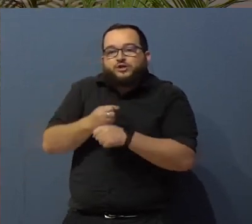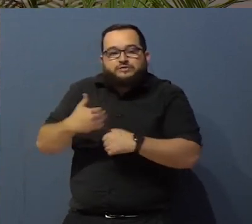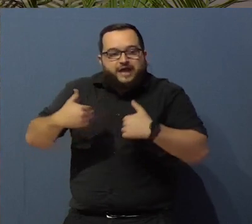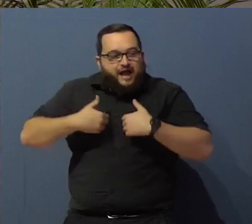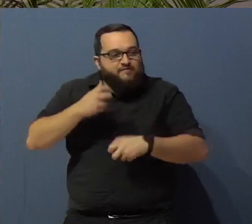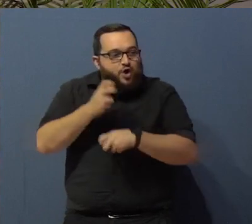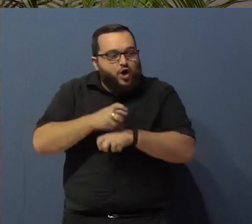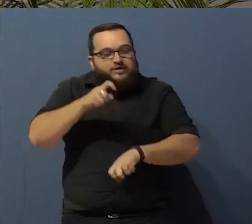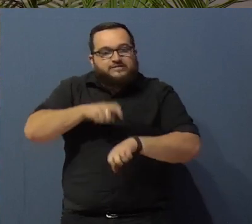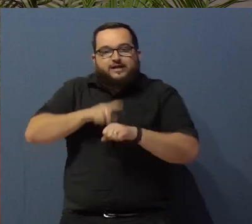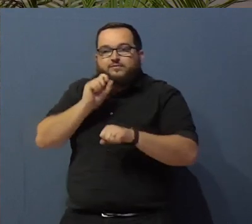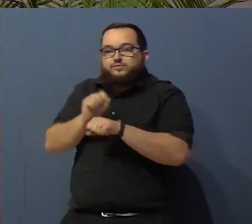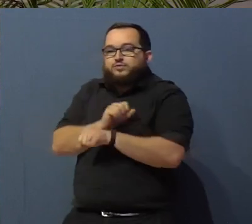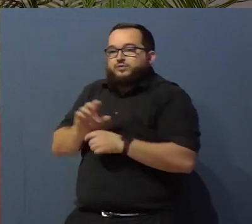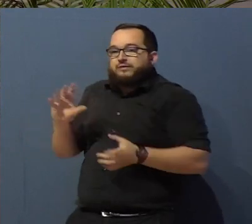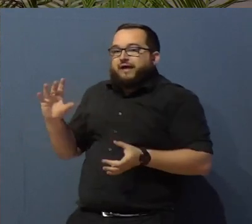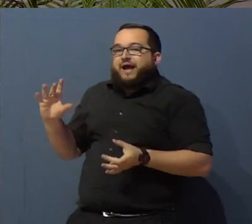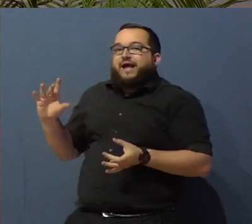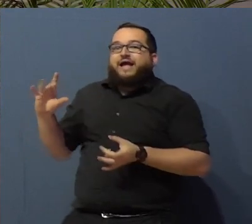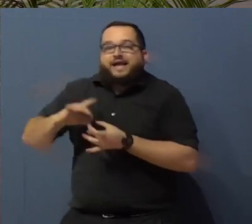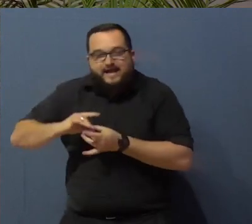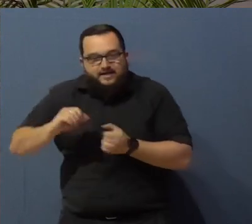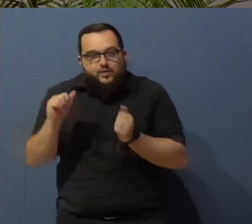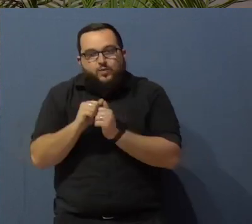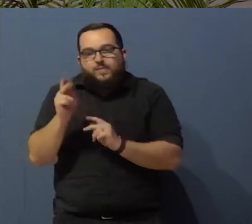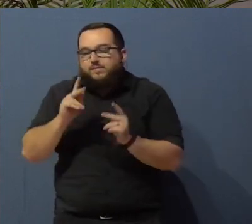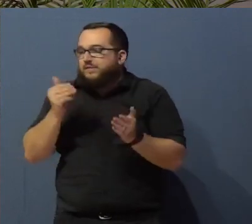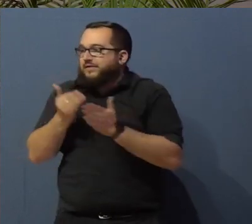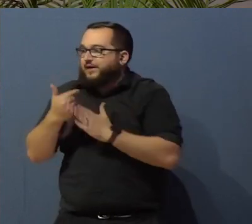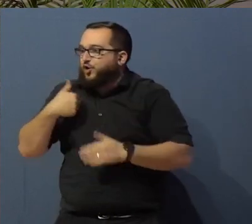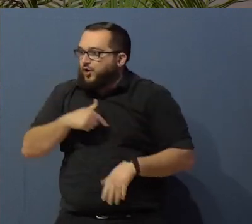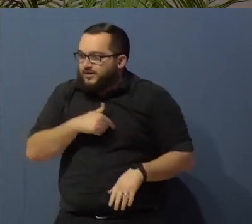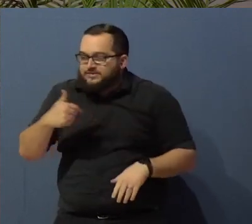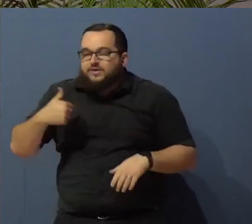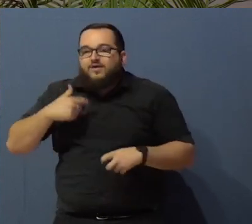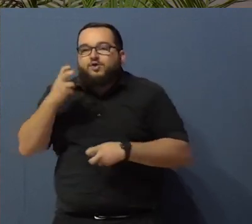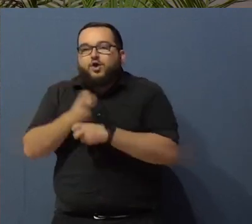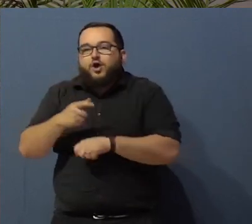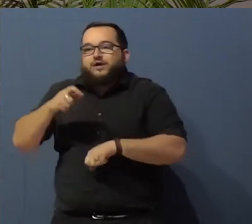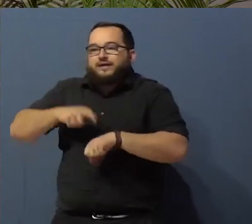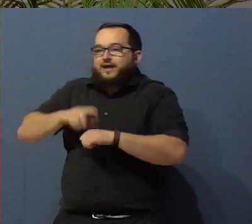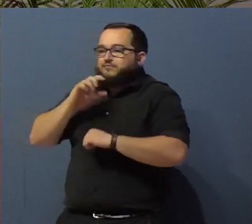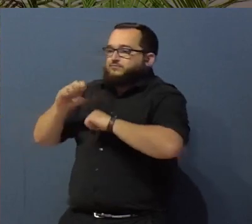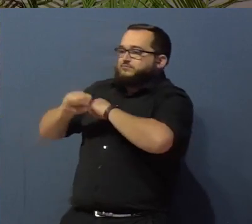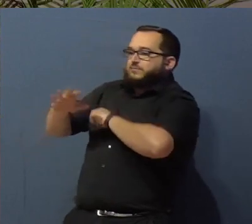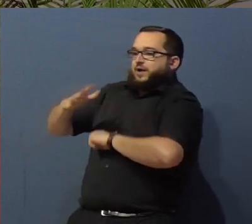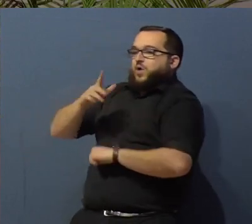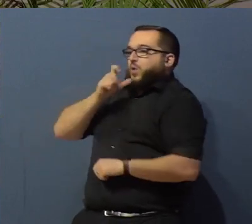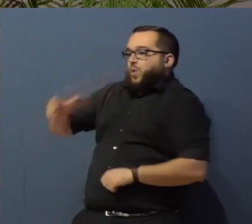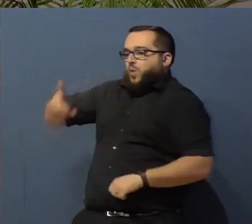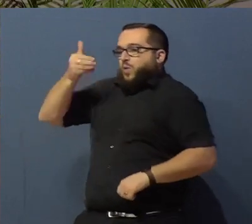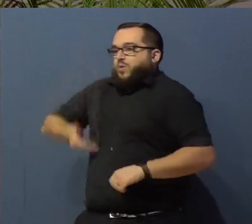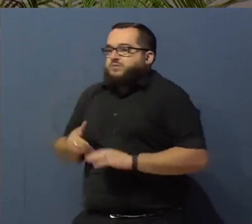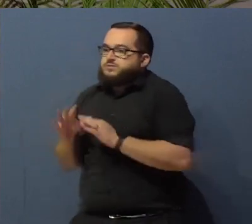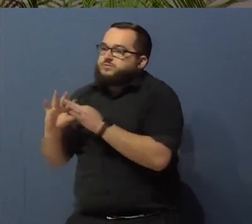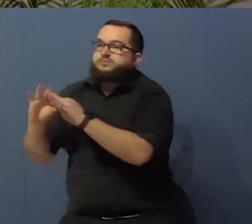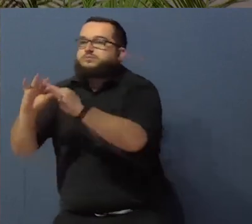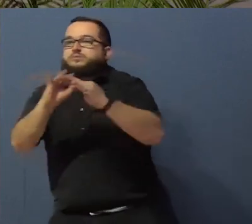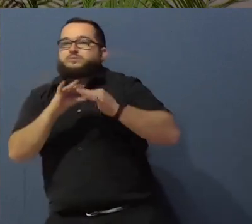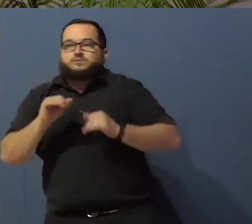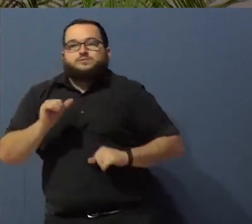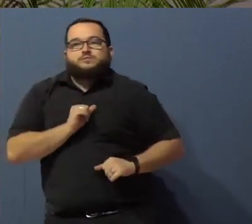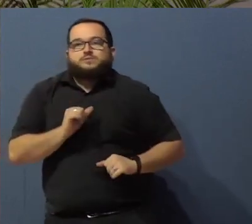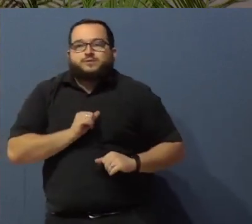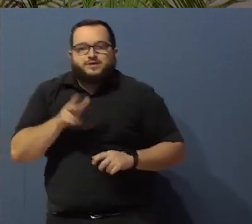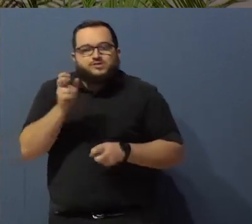difficulty connecting with those around us. We have a difficulty marketing our ability, and this makes employment very